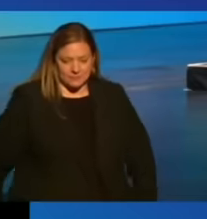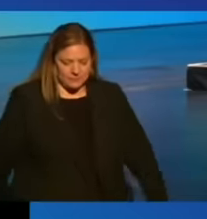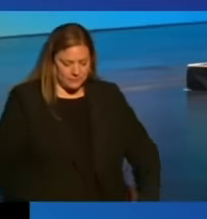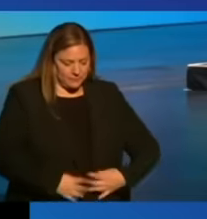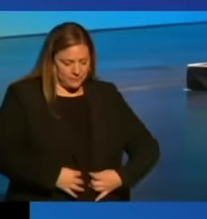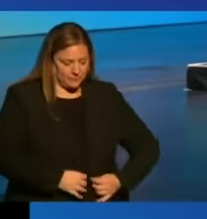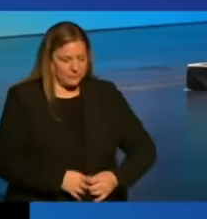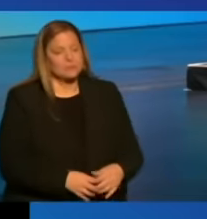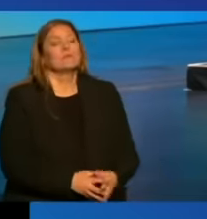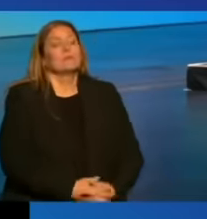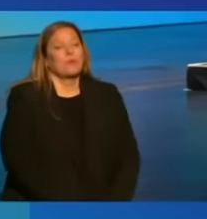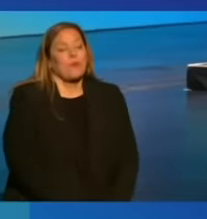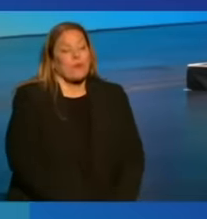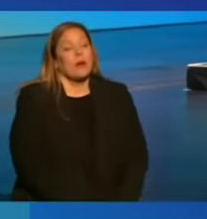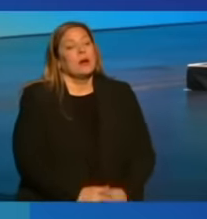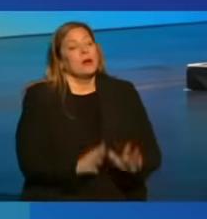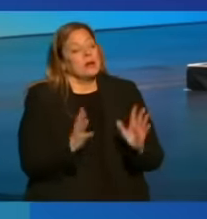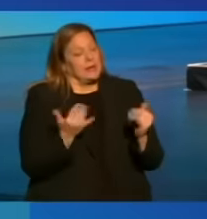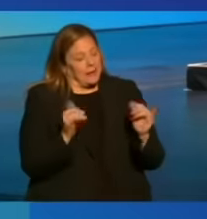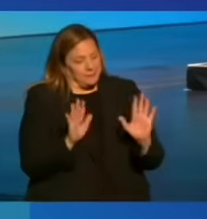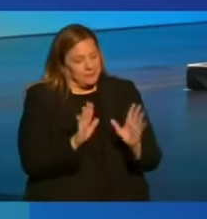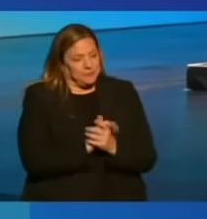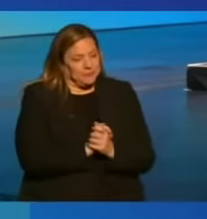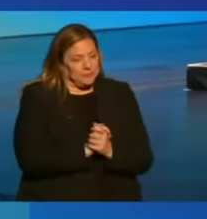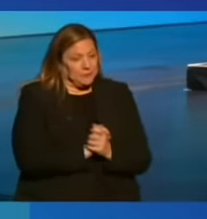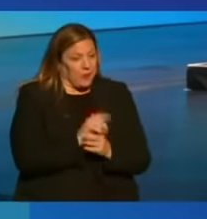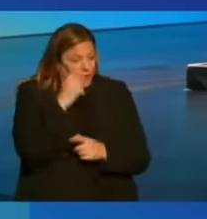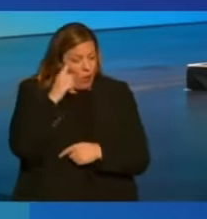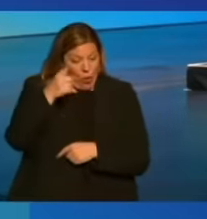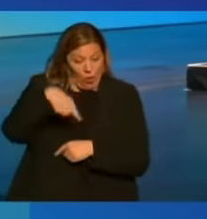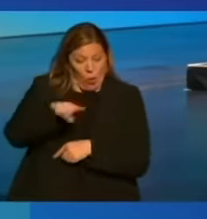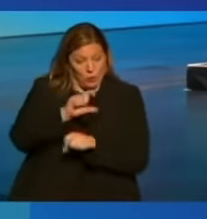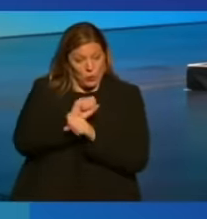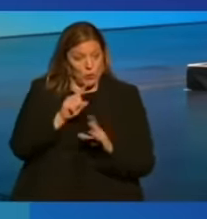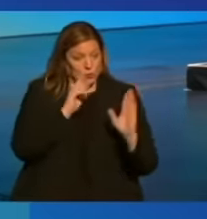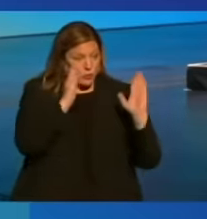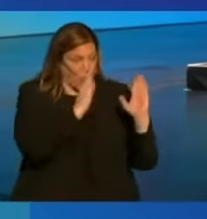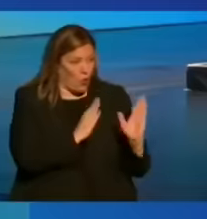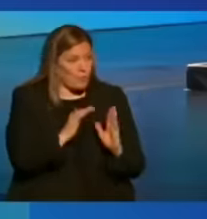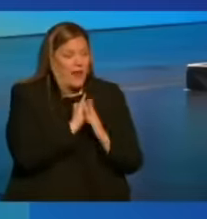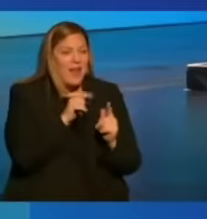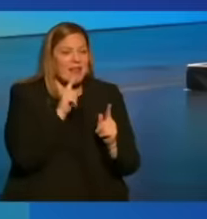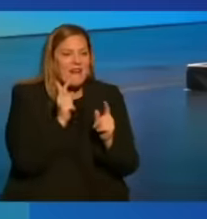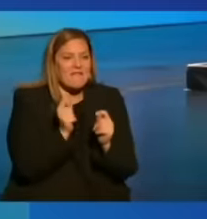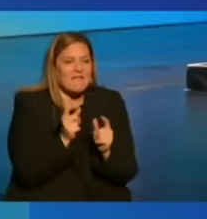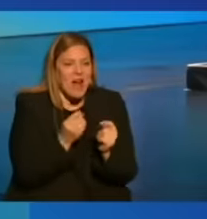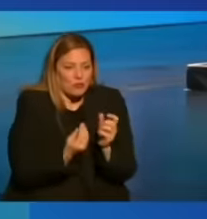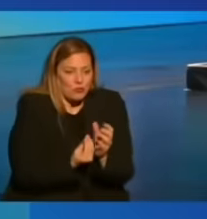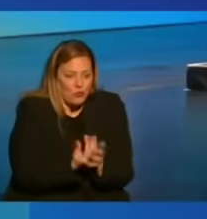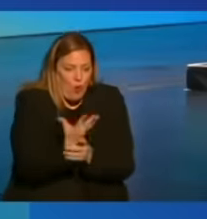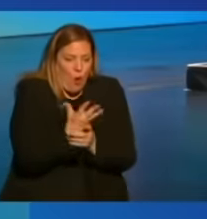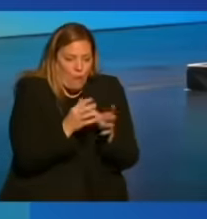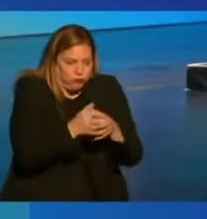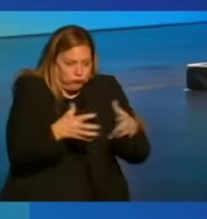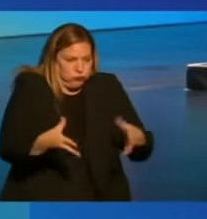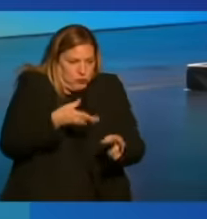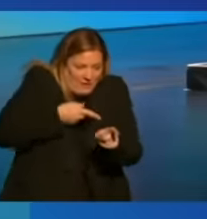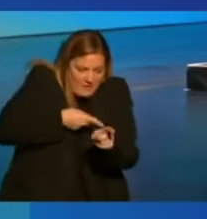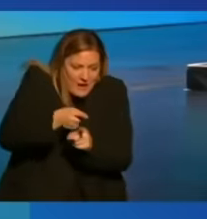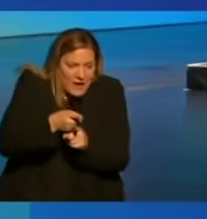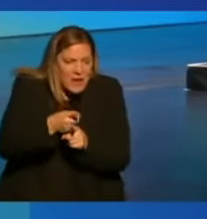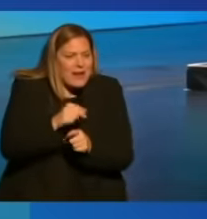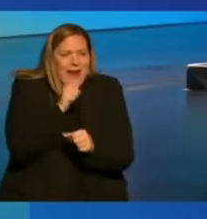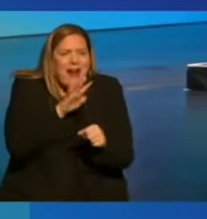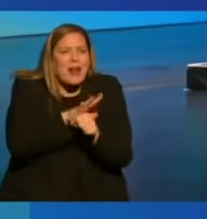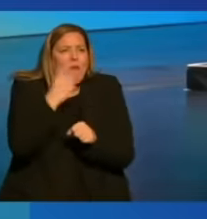Now, to organize those workers in these fastest-growing sectors, it won't be enough to just